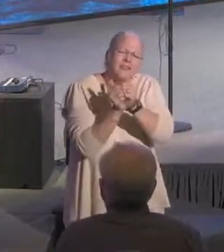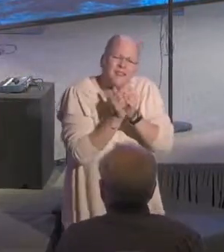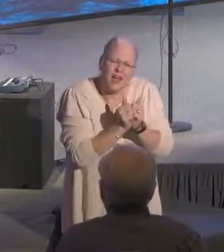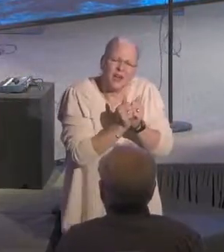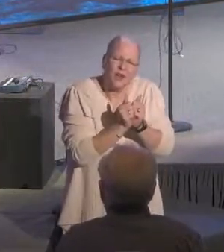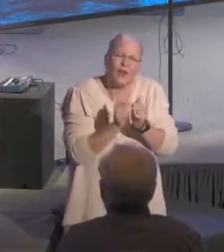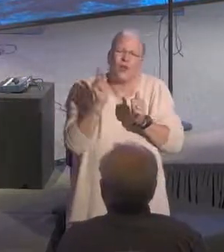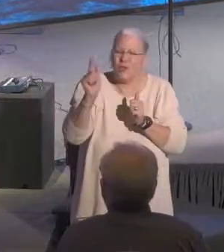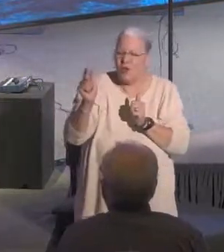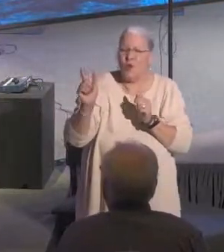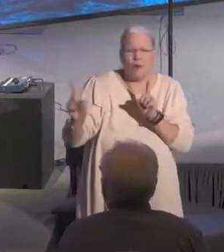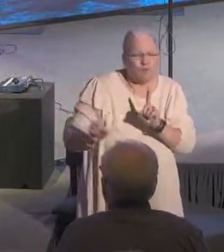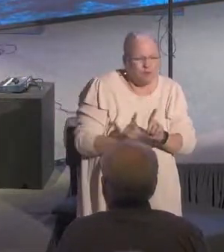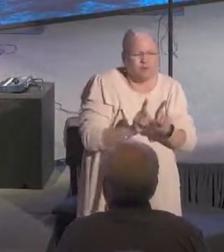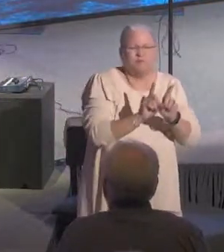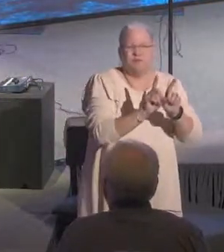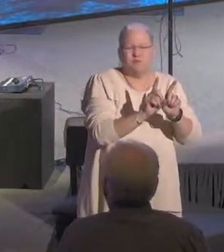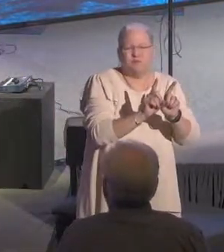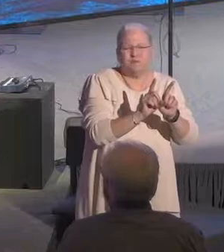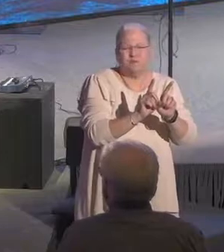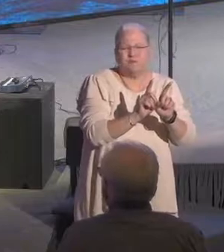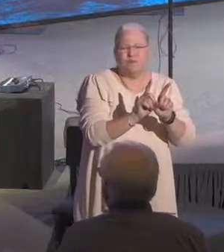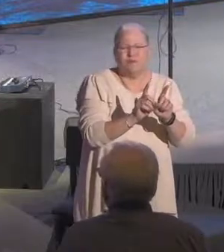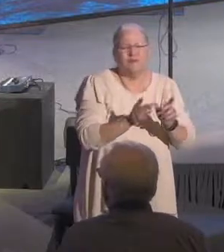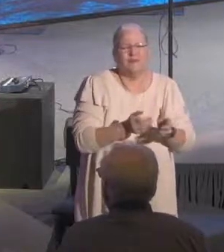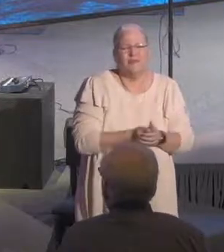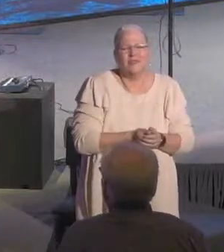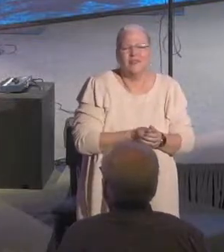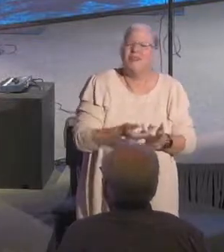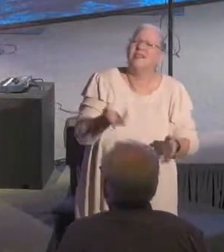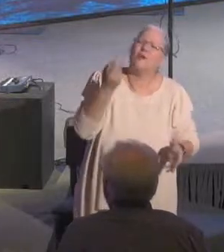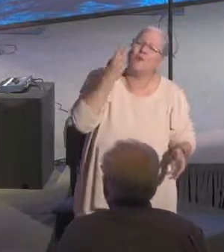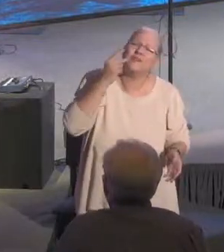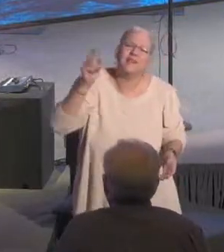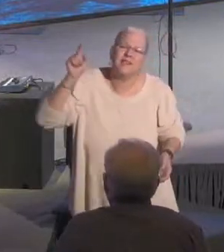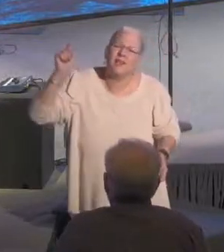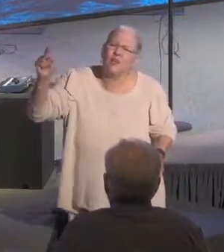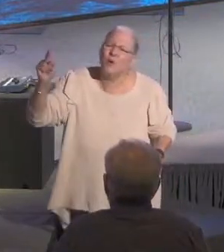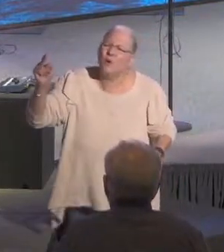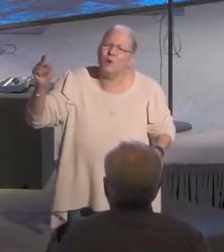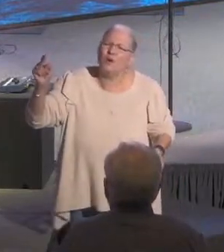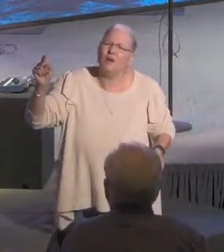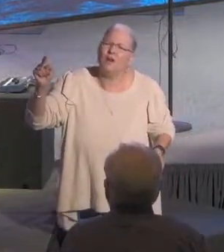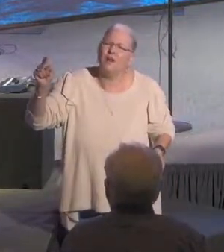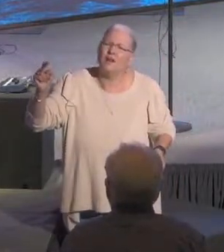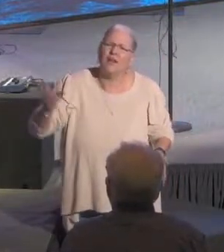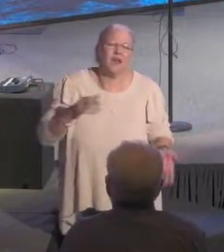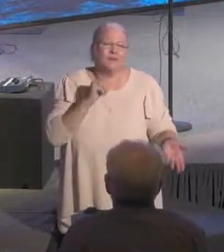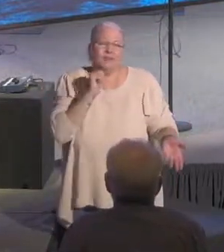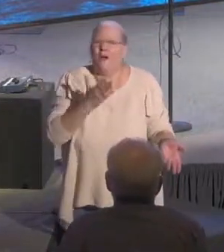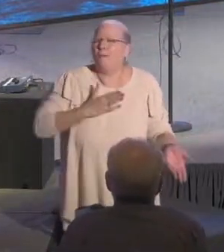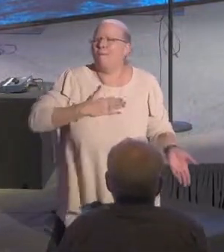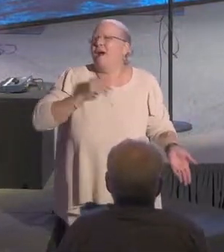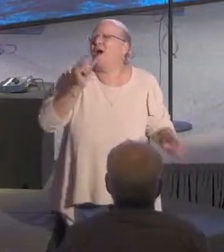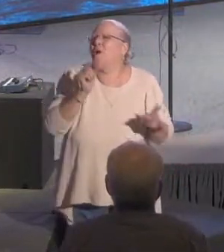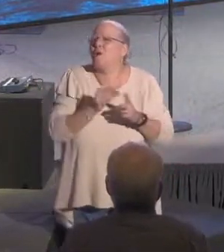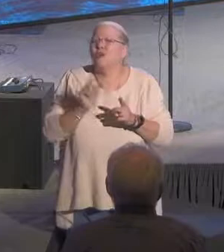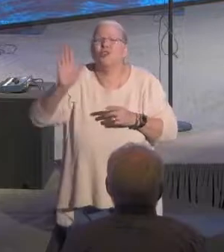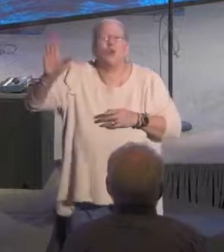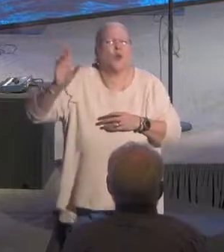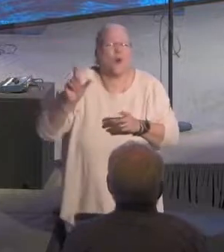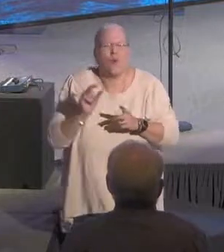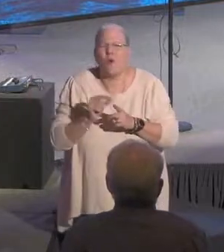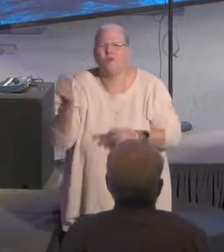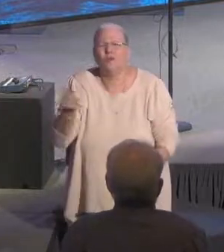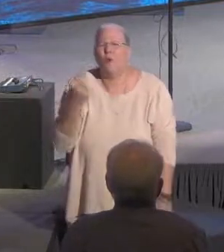God, work today. I pray I would be invisible, that we would see you, that it would not be my words, but your word,